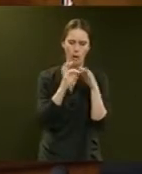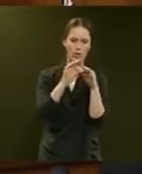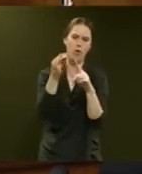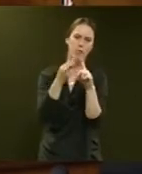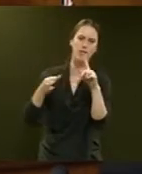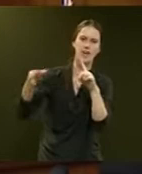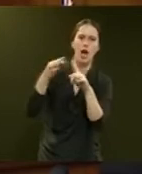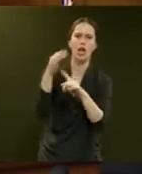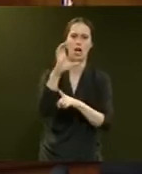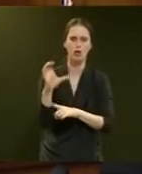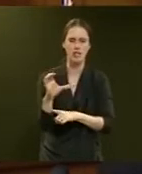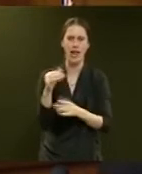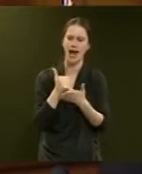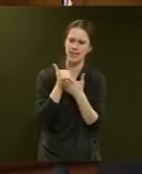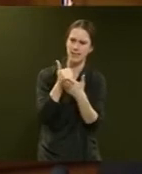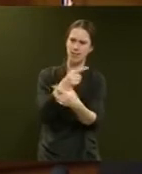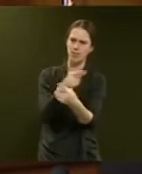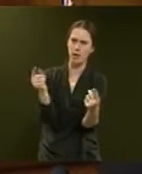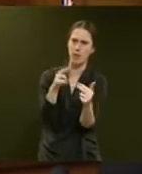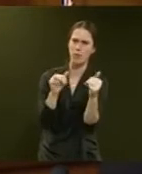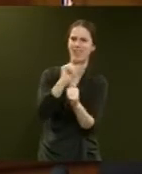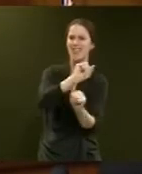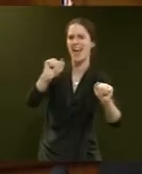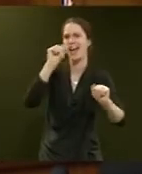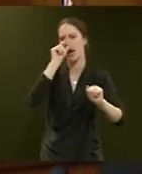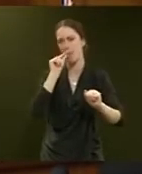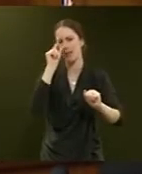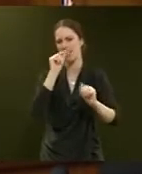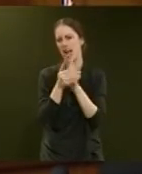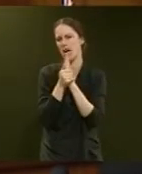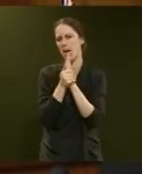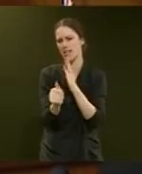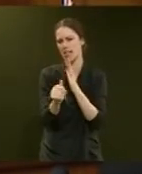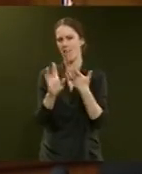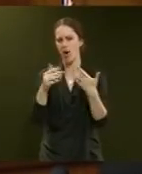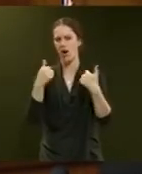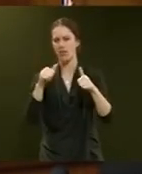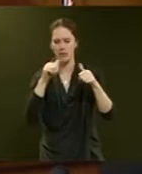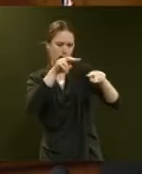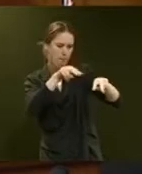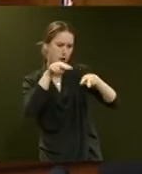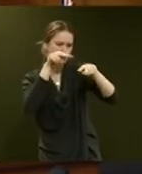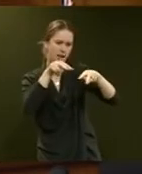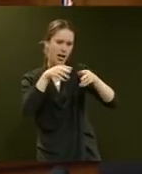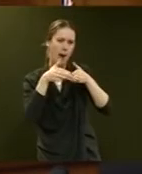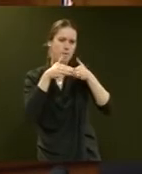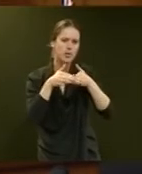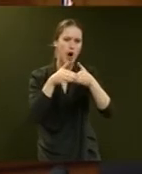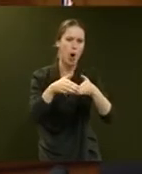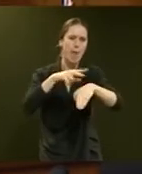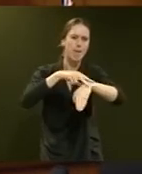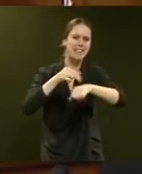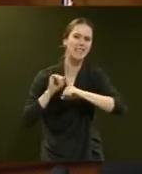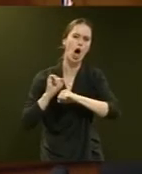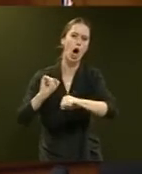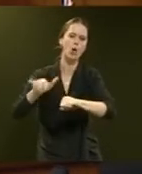nations and assisting them in building their capability and capacity to effectively monitor and patrol and police their